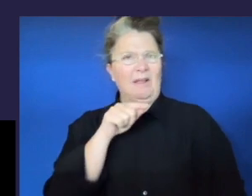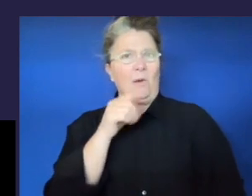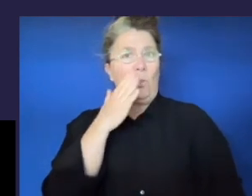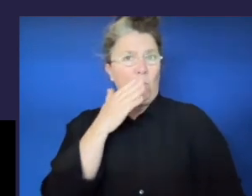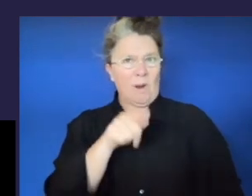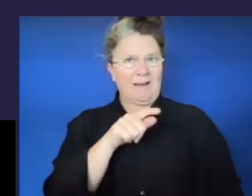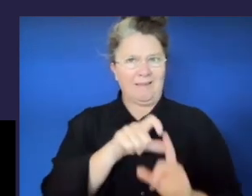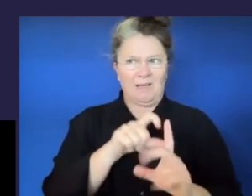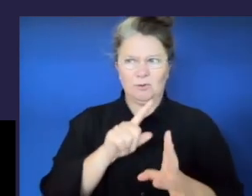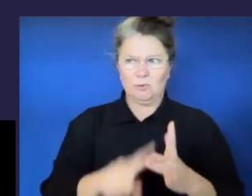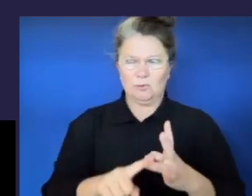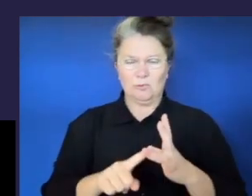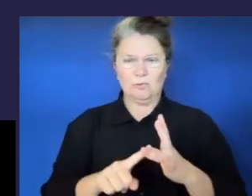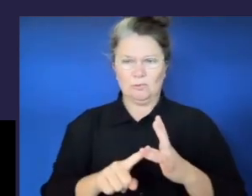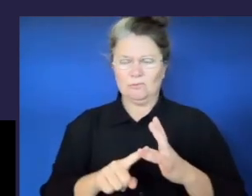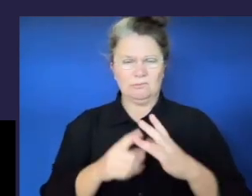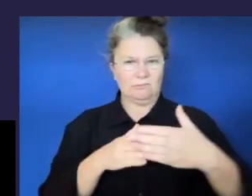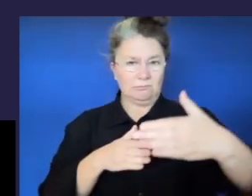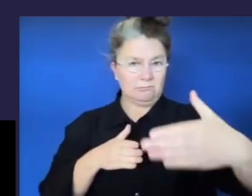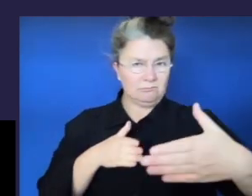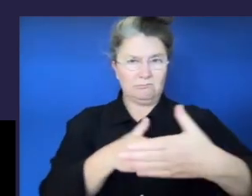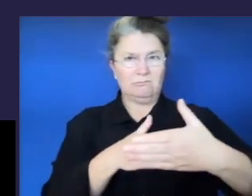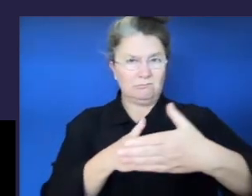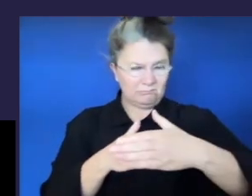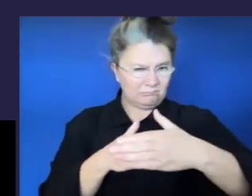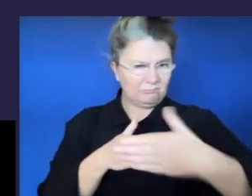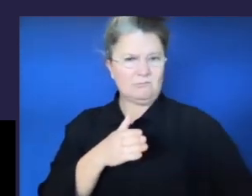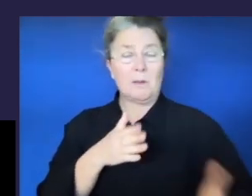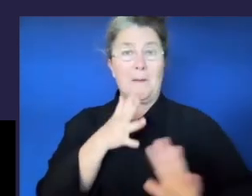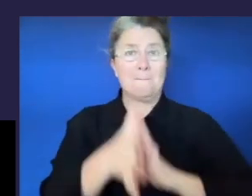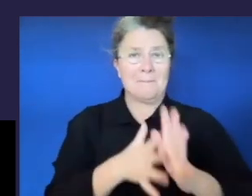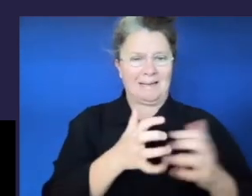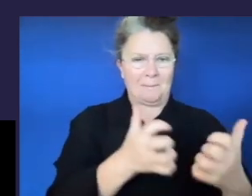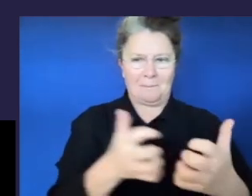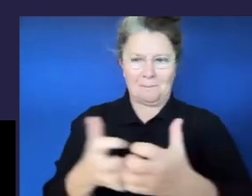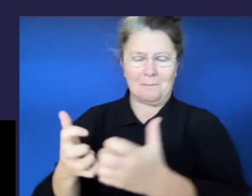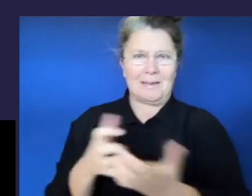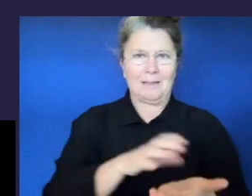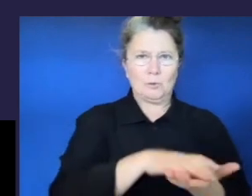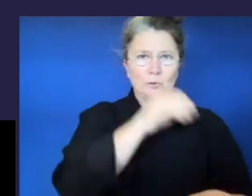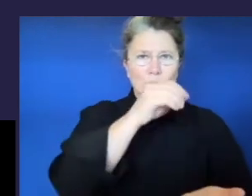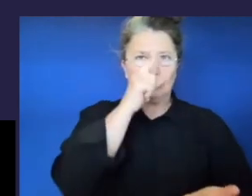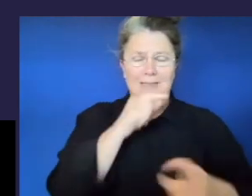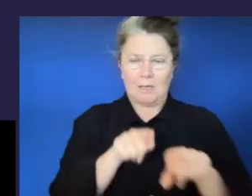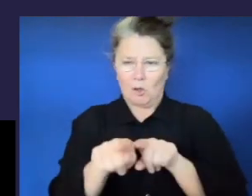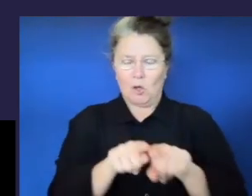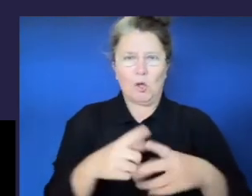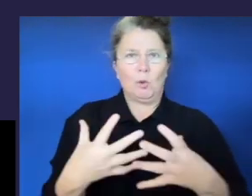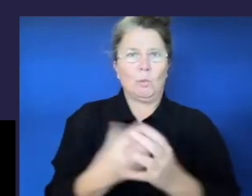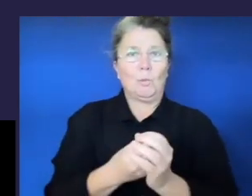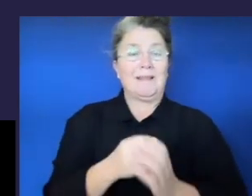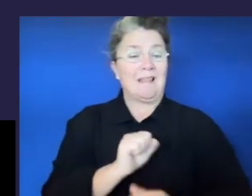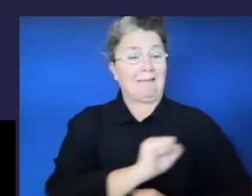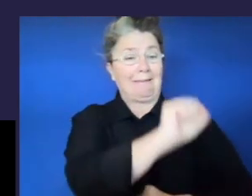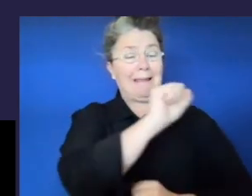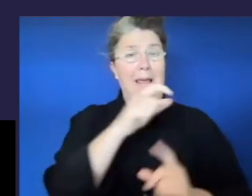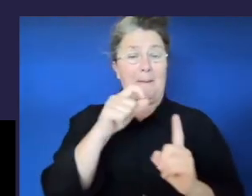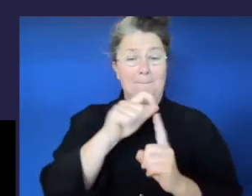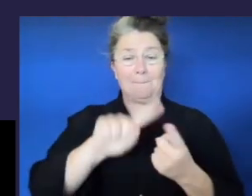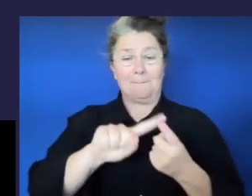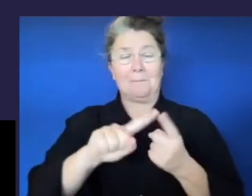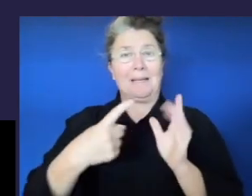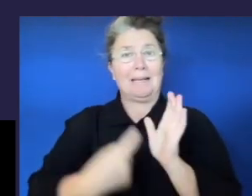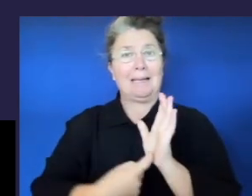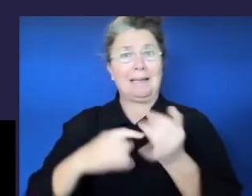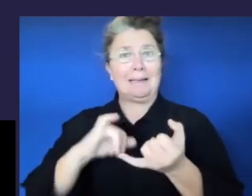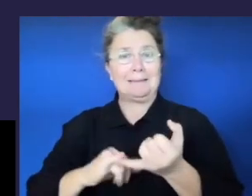meaningful opportunities for students to learn alongside peers in regular classrooms accessing the regular curriculum. In Australia,